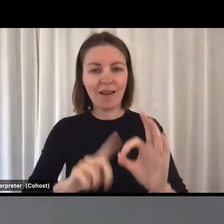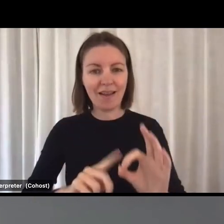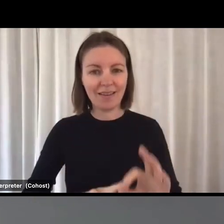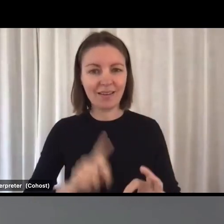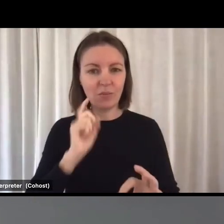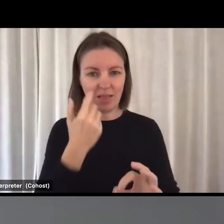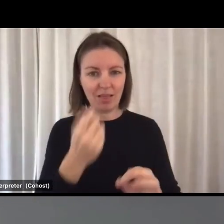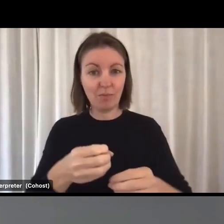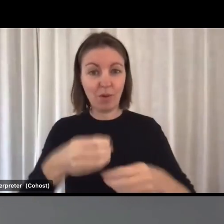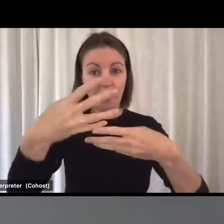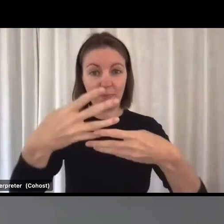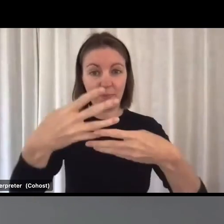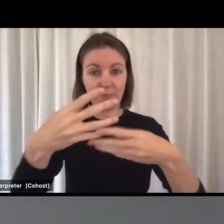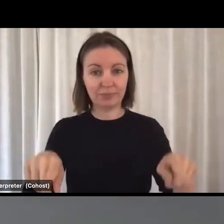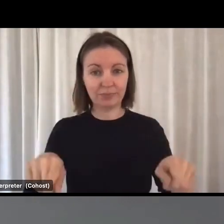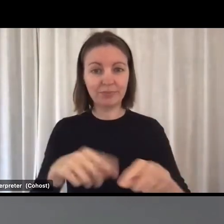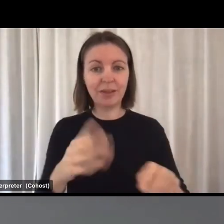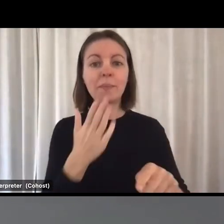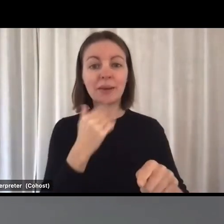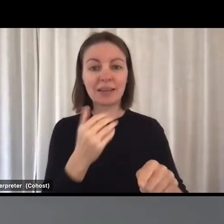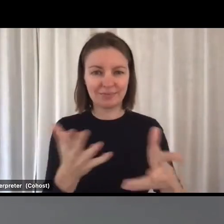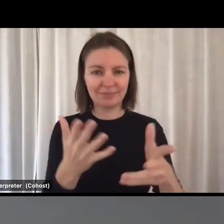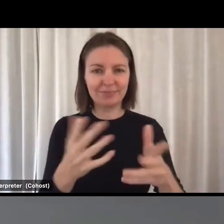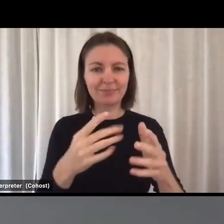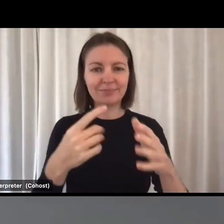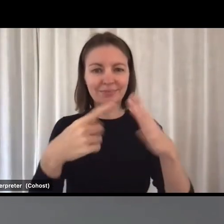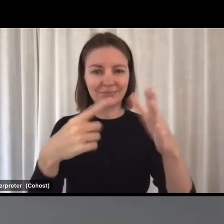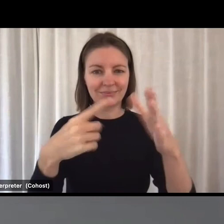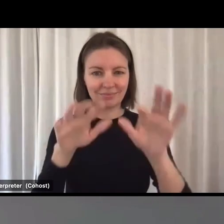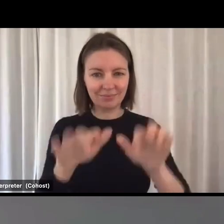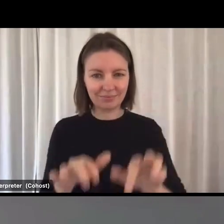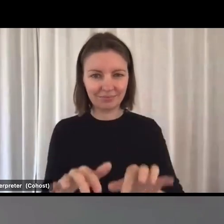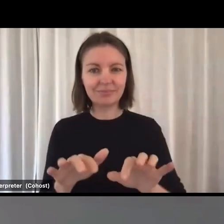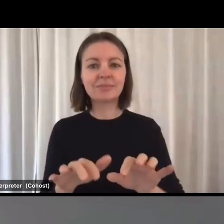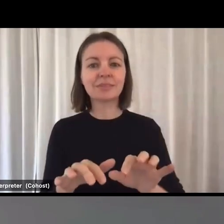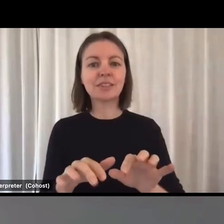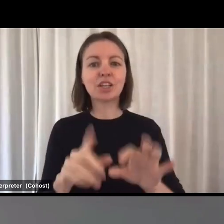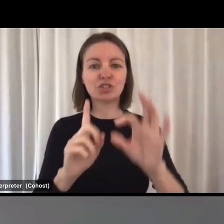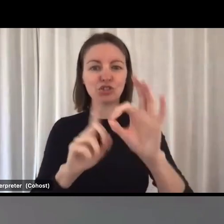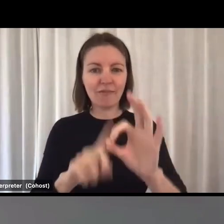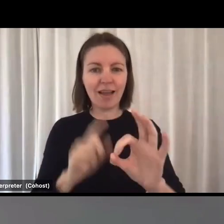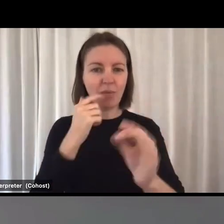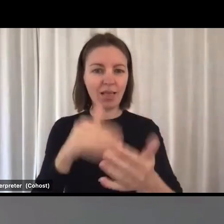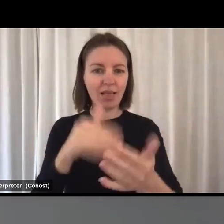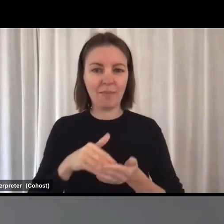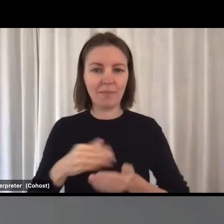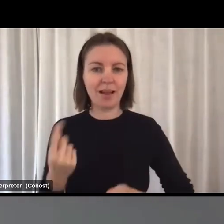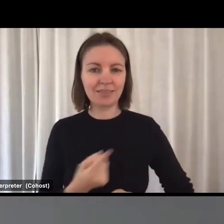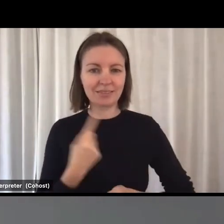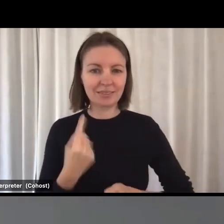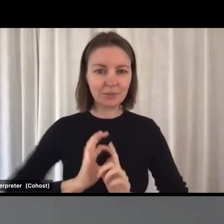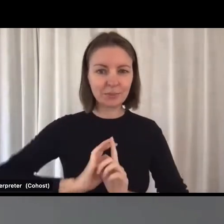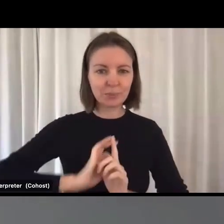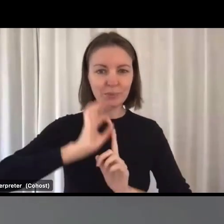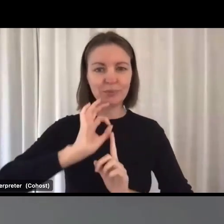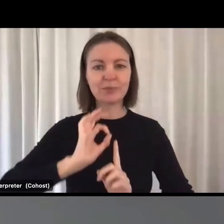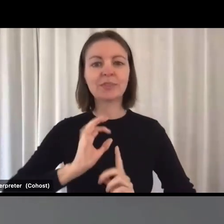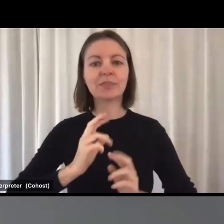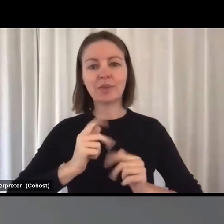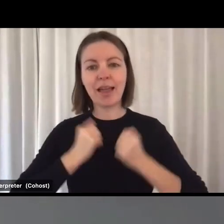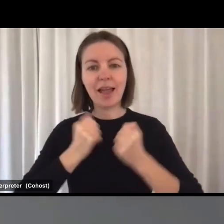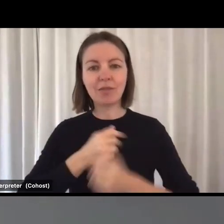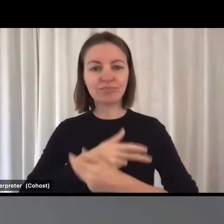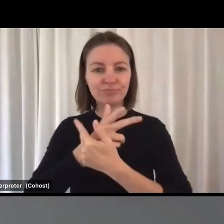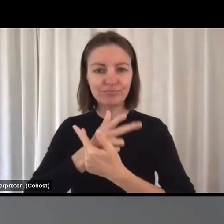screen and we want to encourage you to complete the survey, which will help us to make some improvements to upcoming